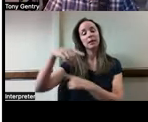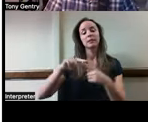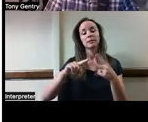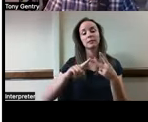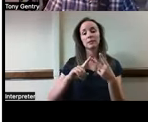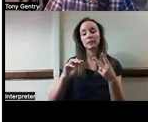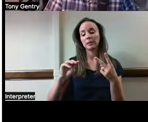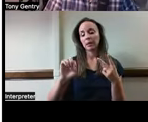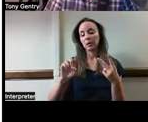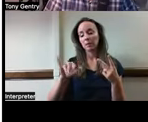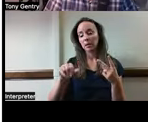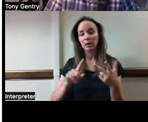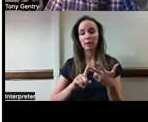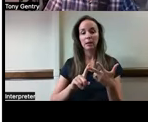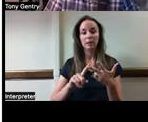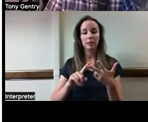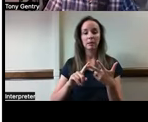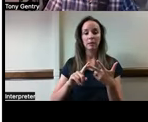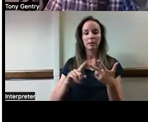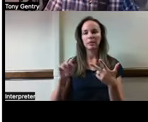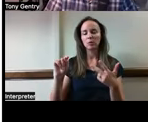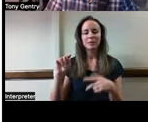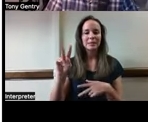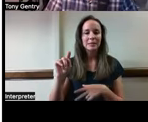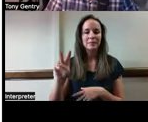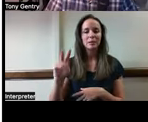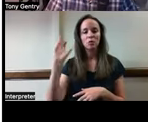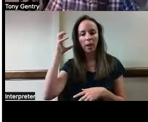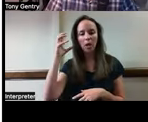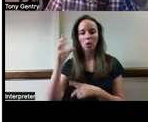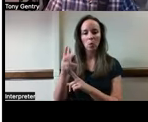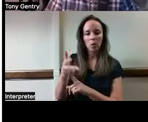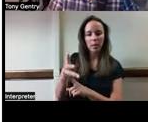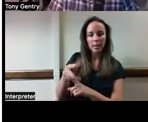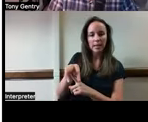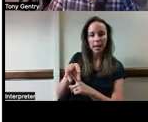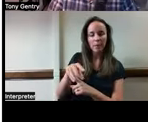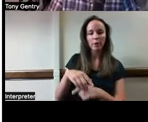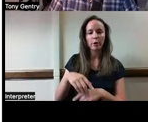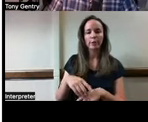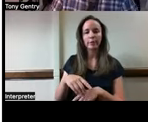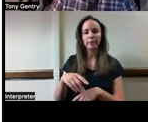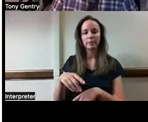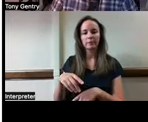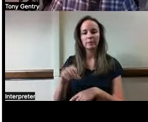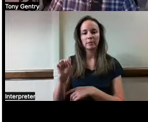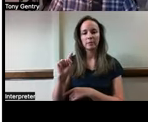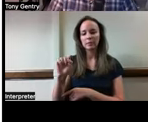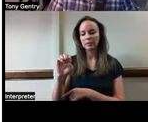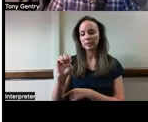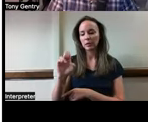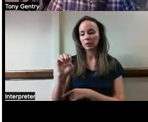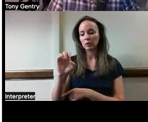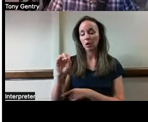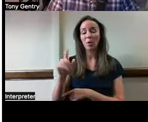entertainment equipment, to your TV, your radio, a camera, your stereo, really any appliance that has an on and off switch